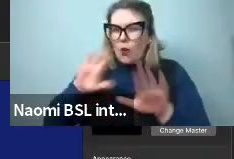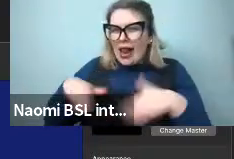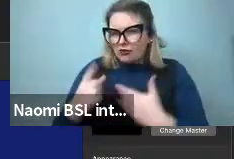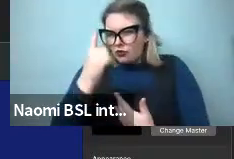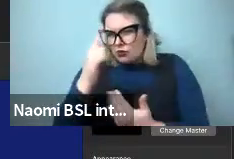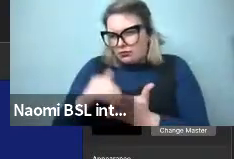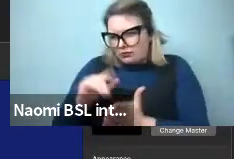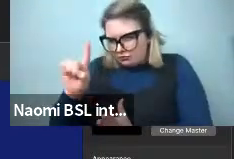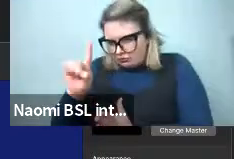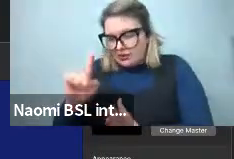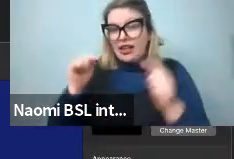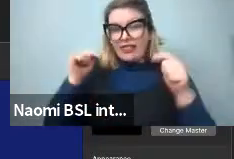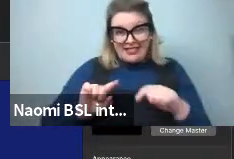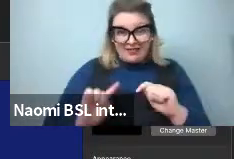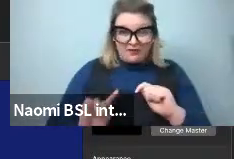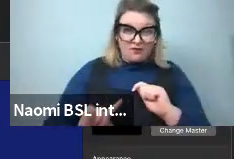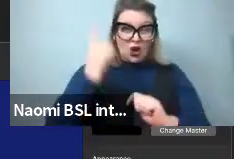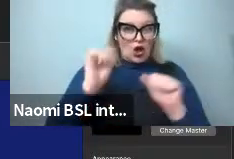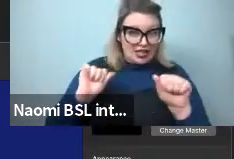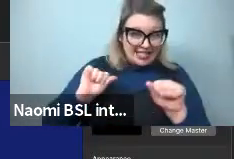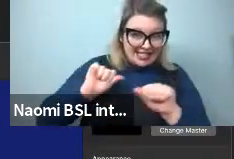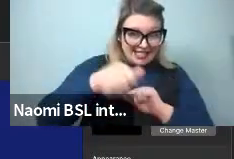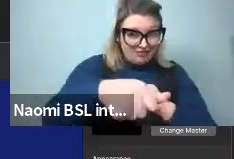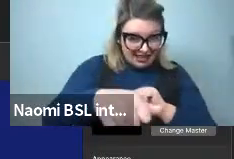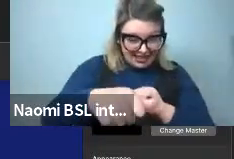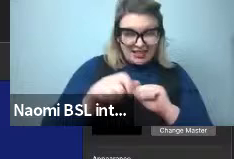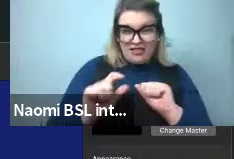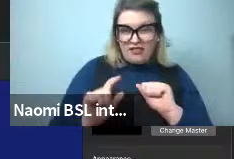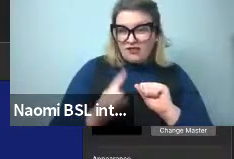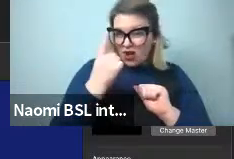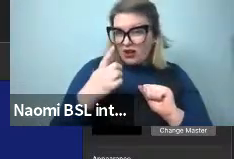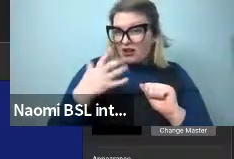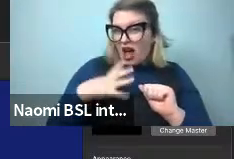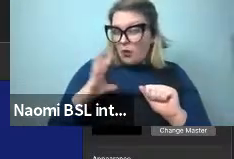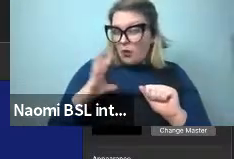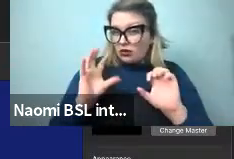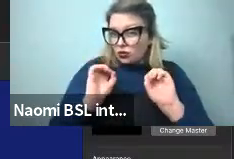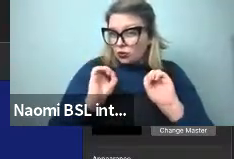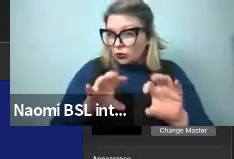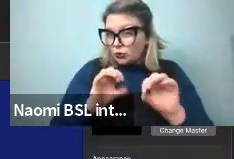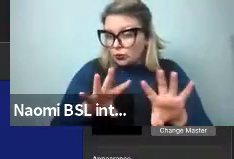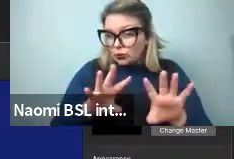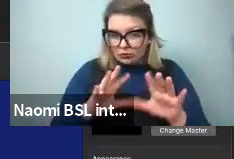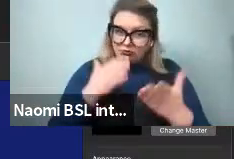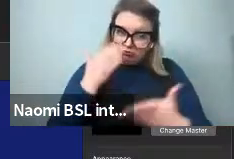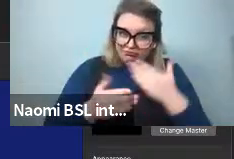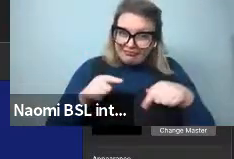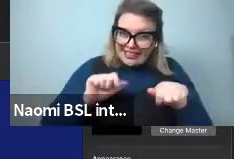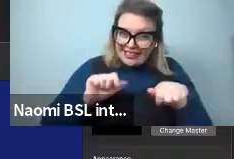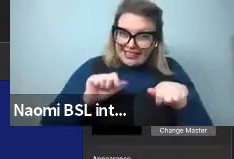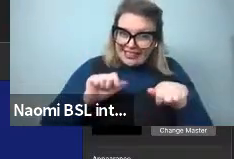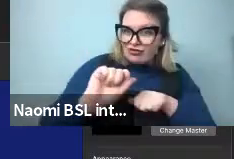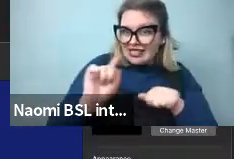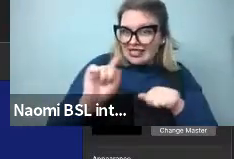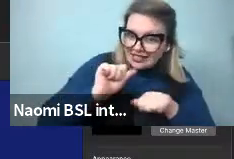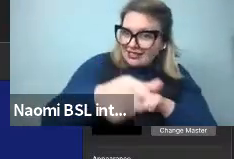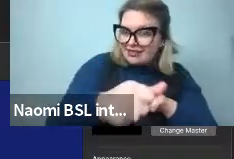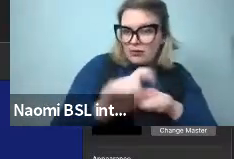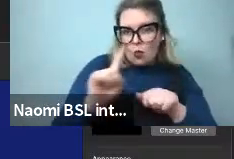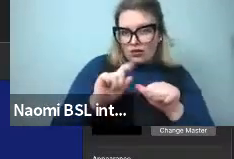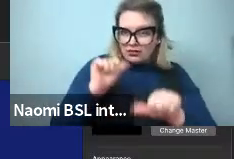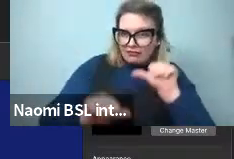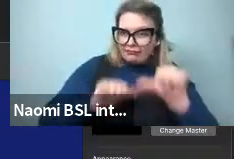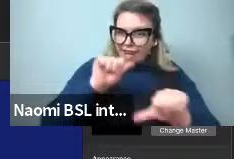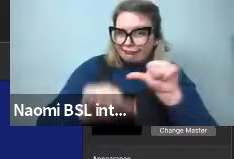first, since this is the first talk in our new series, I'd like to just take a couple of minutes to introduce the series and our format here.